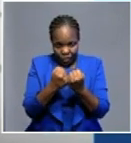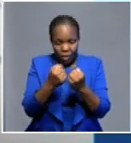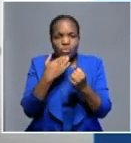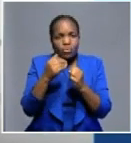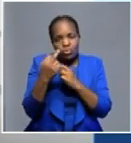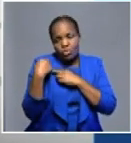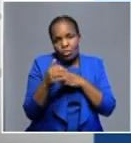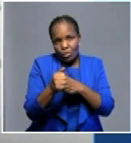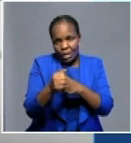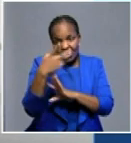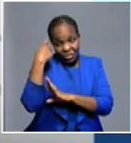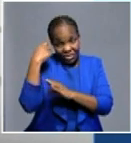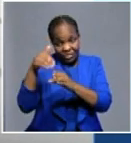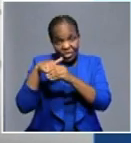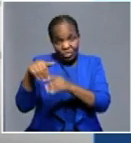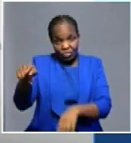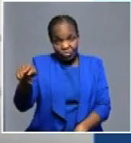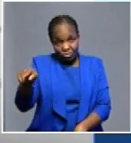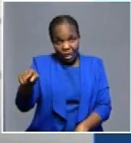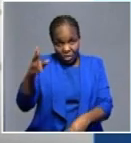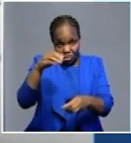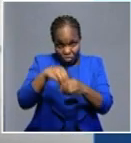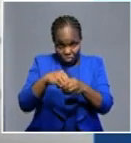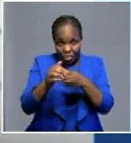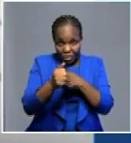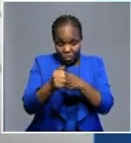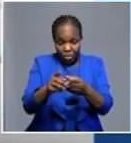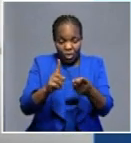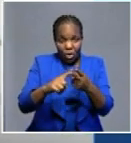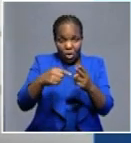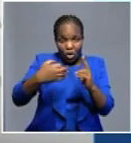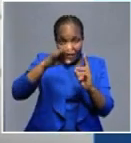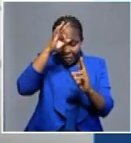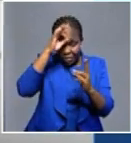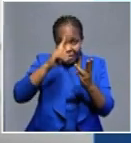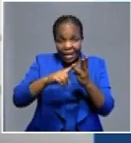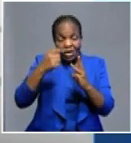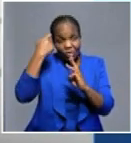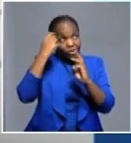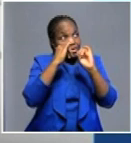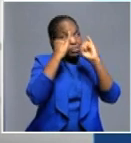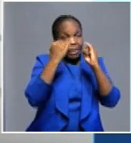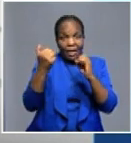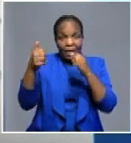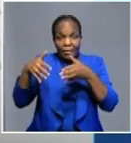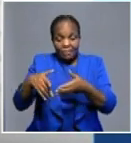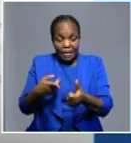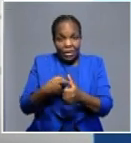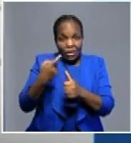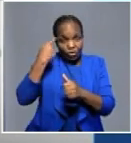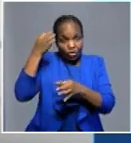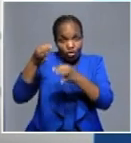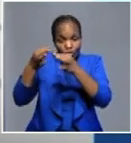by our line ministry of works and transport, NAMPOL, Minister of Urban and Rural Development, Minister of Justice,